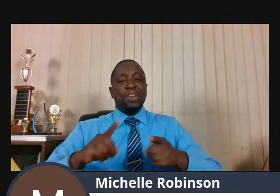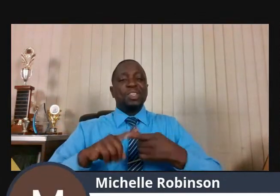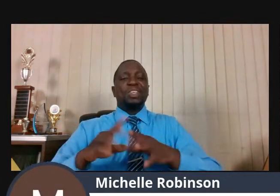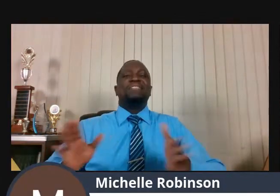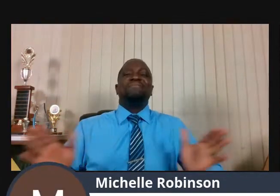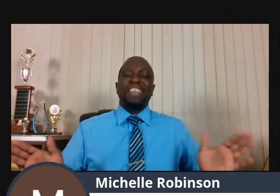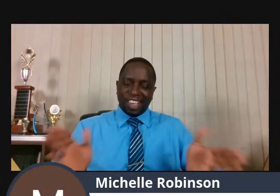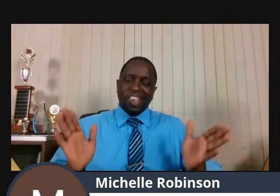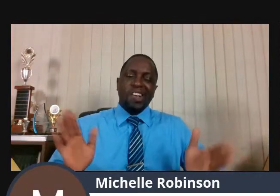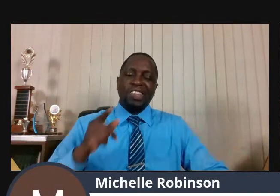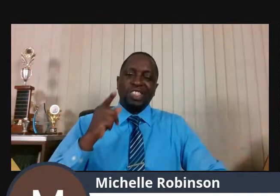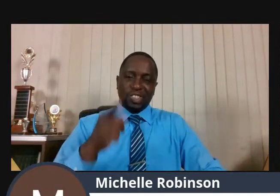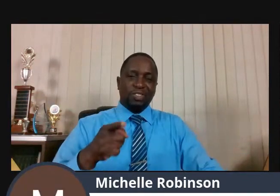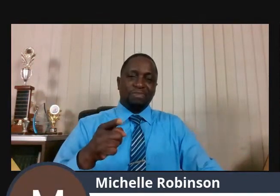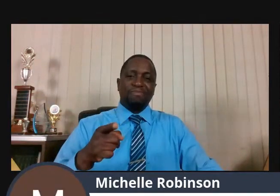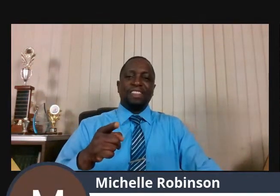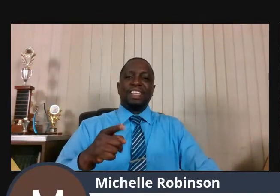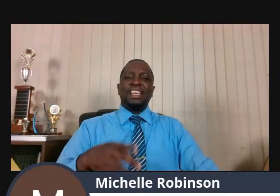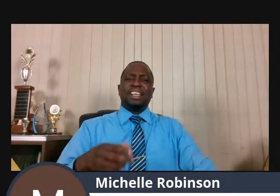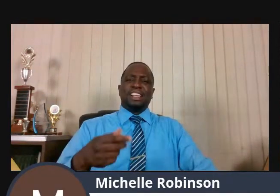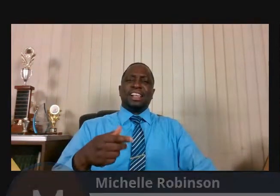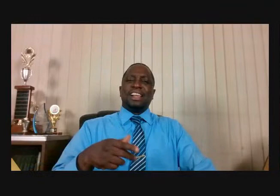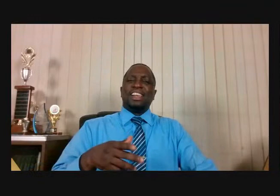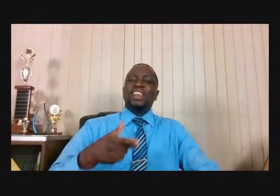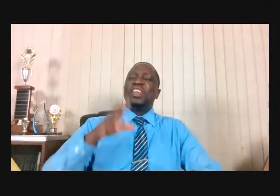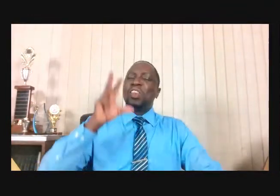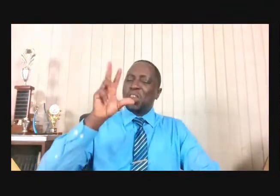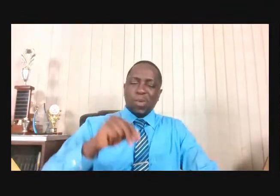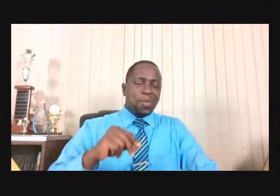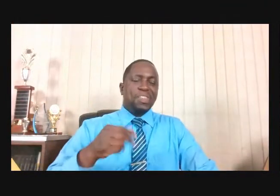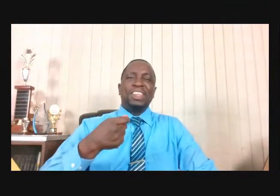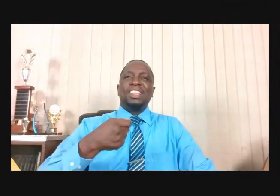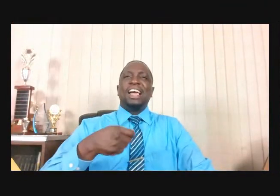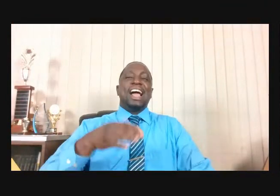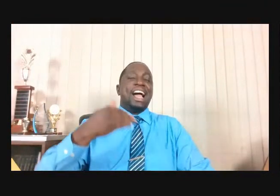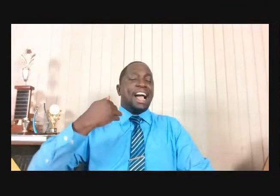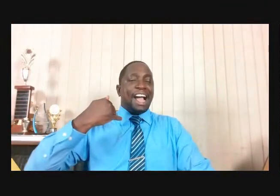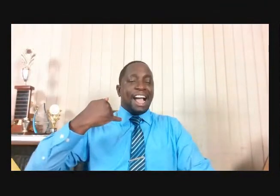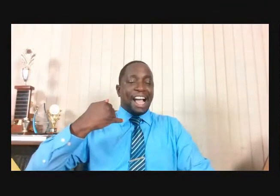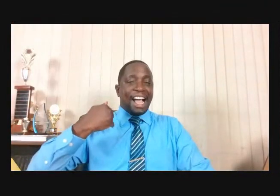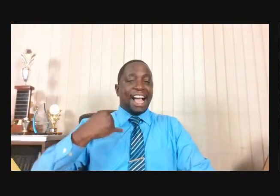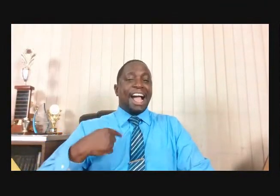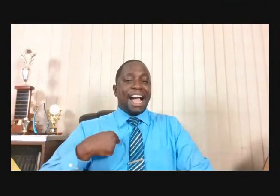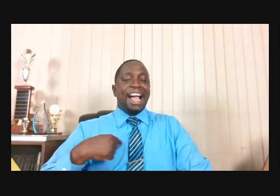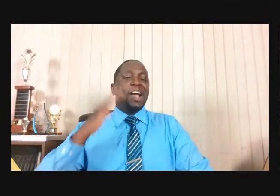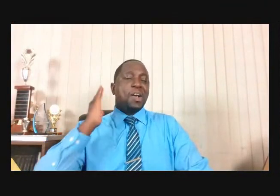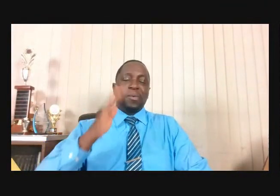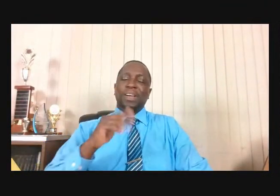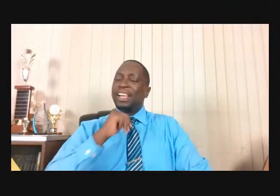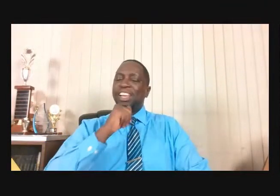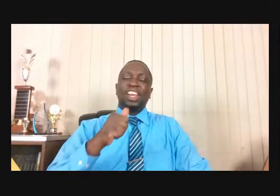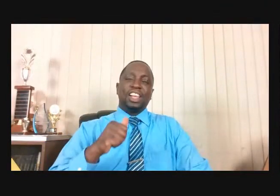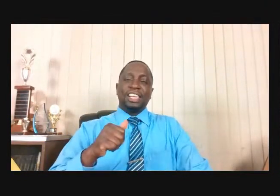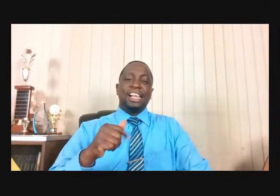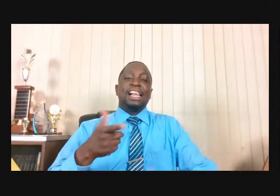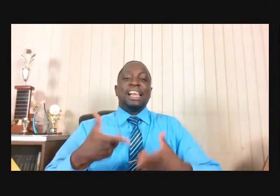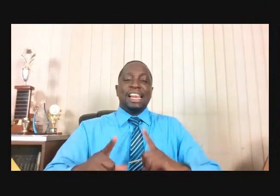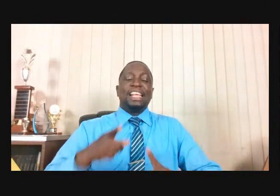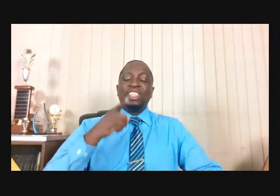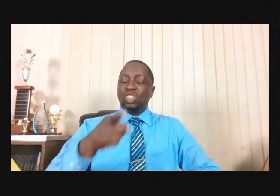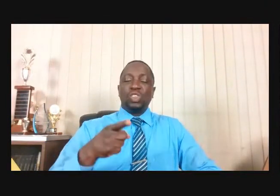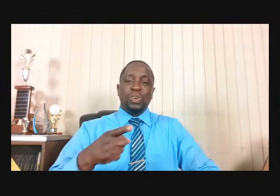God, let me die. No, I will not make you taste death.